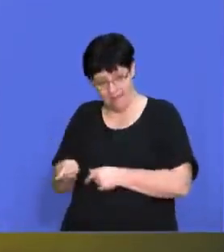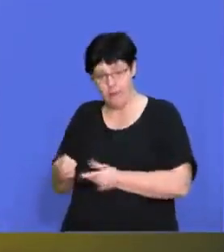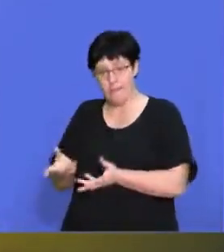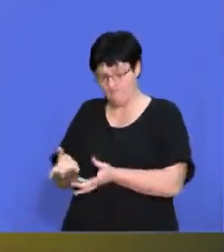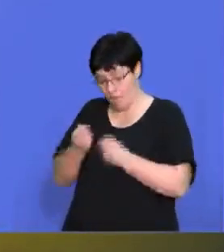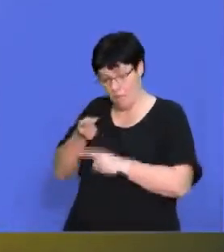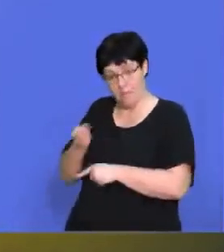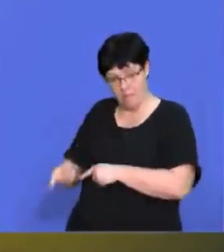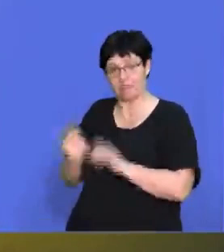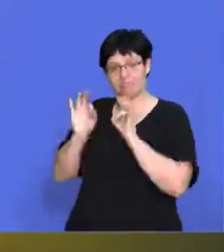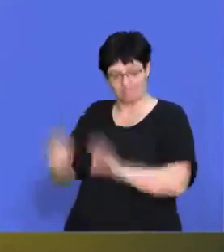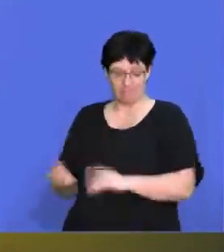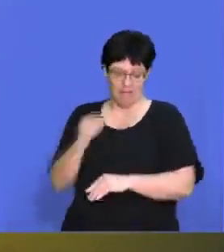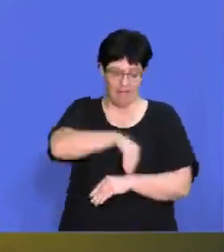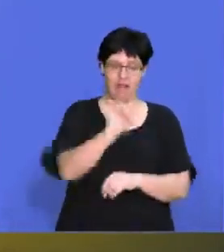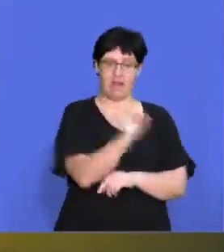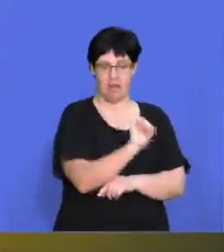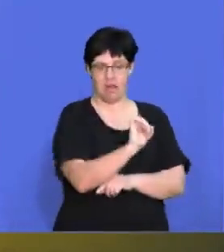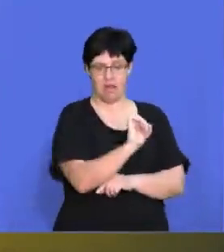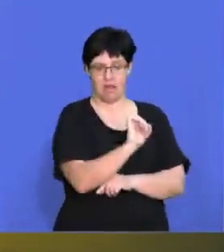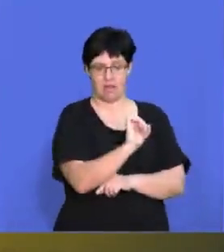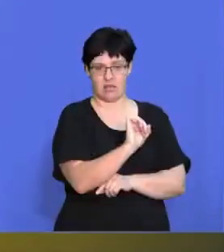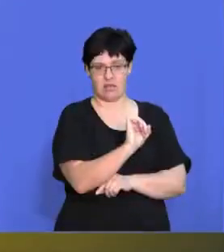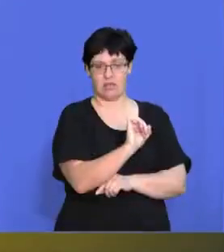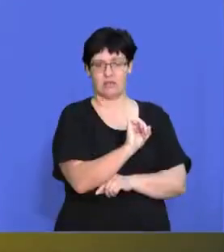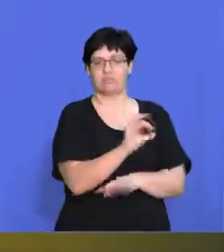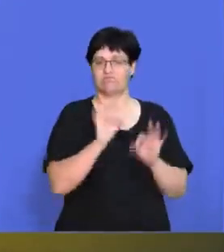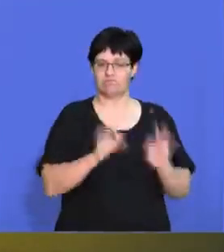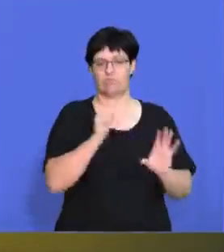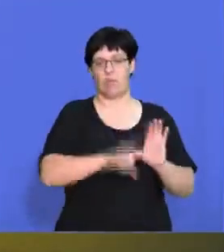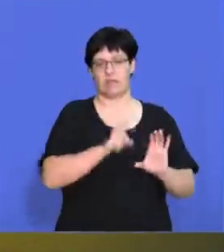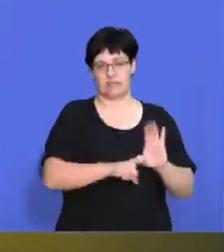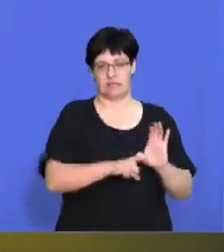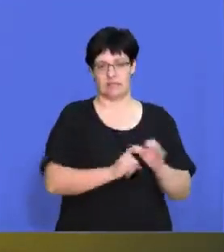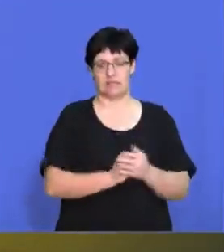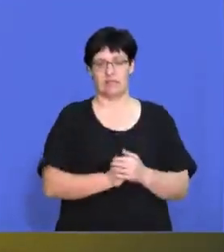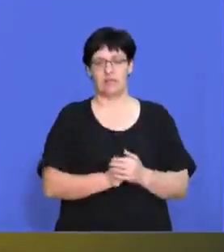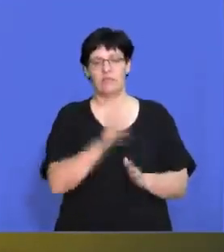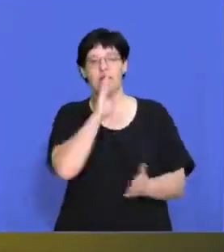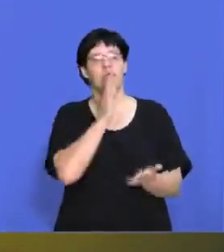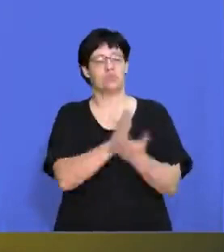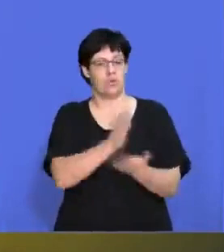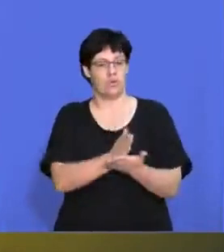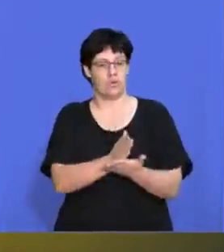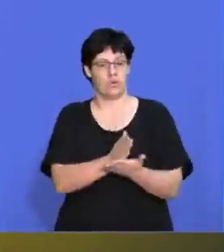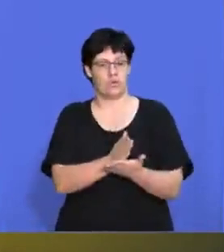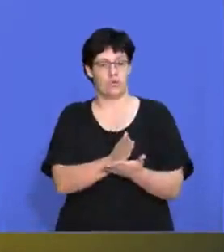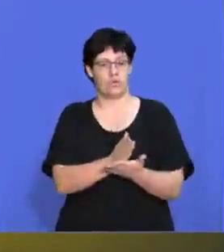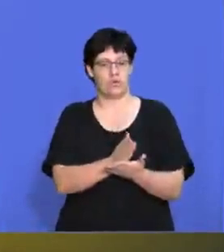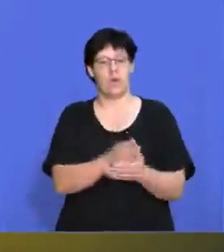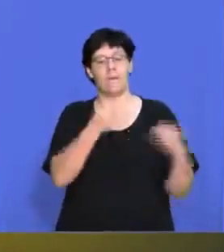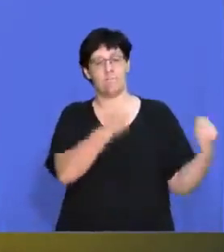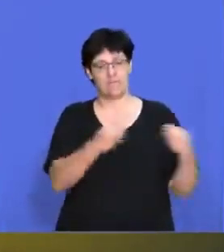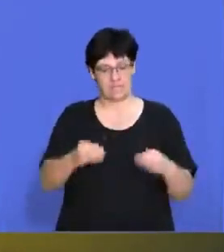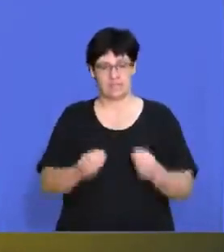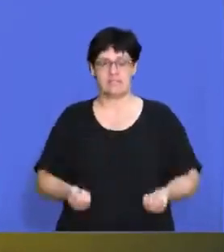ensure that the parts that they're getting from the suppliers that they're putting into their car is of the correct quality and to ensure that